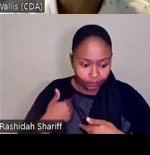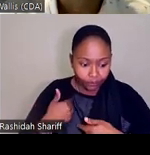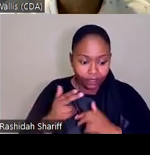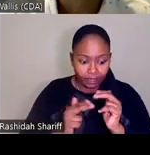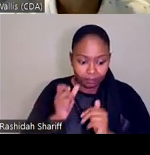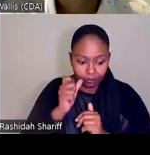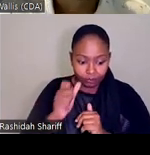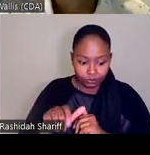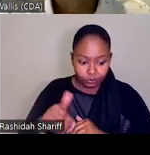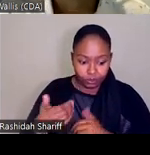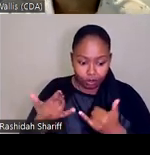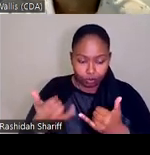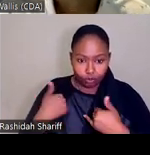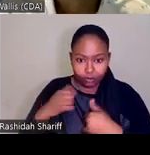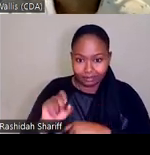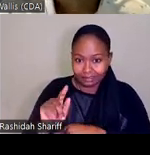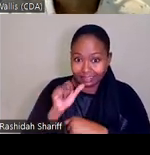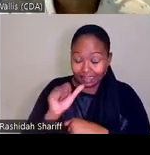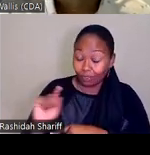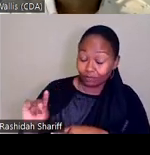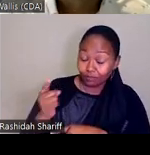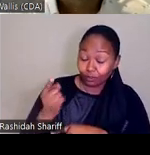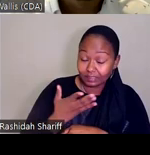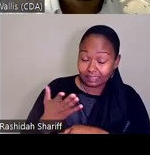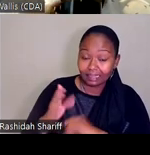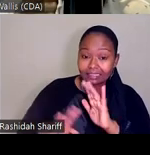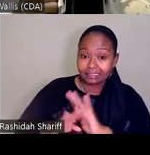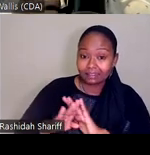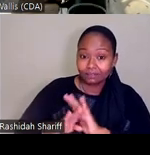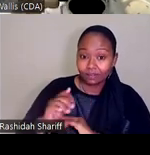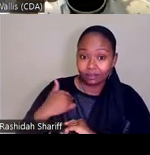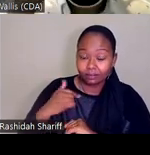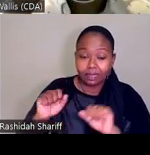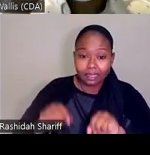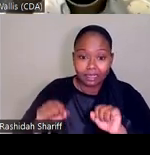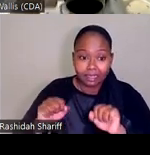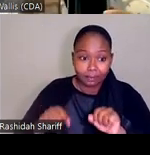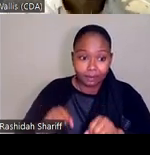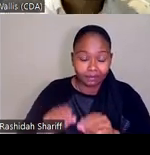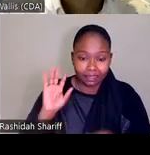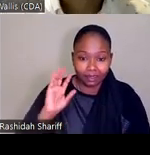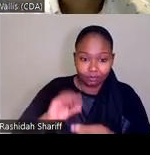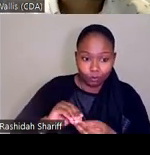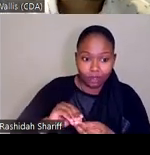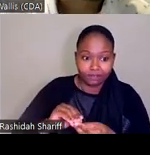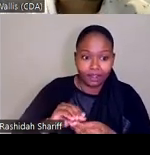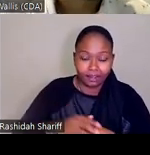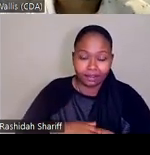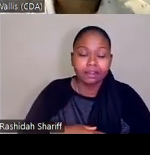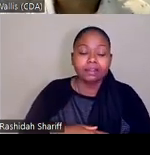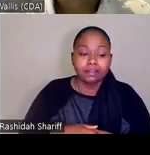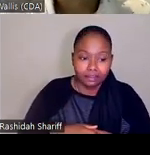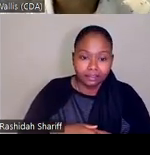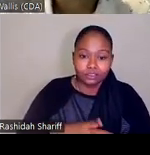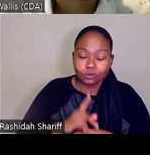current state. And one of the first things that comes to mind is developing the ability to quantify and track equity and be able to look at that over time, which is really